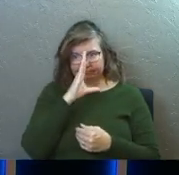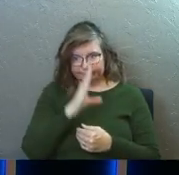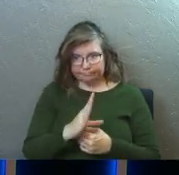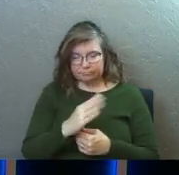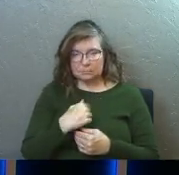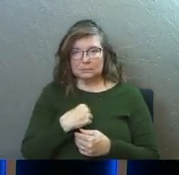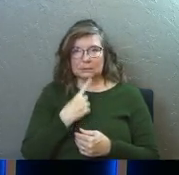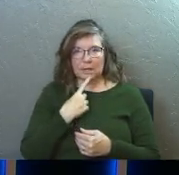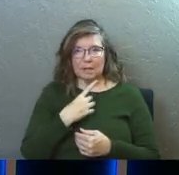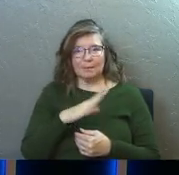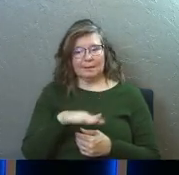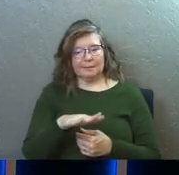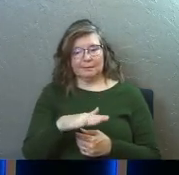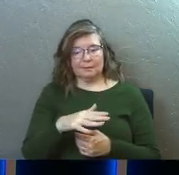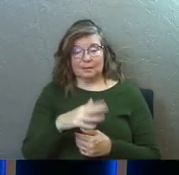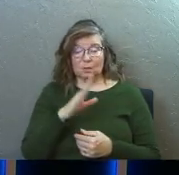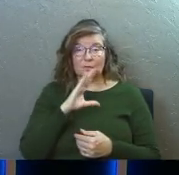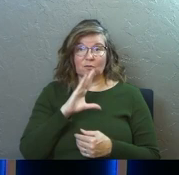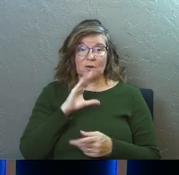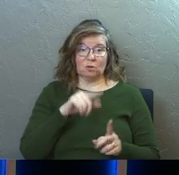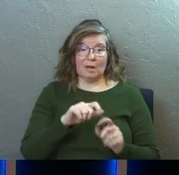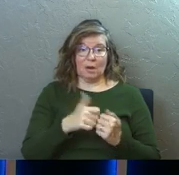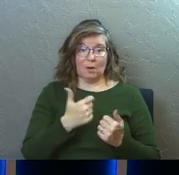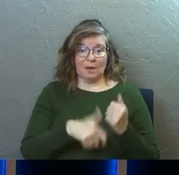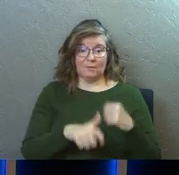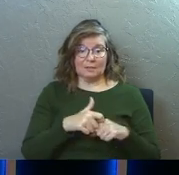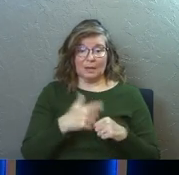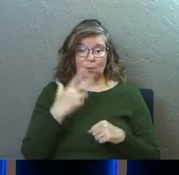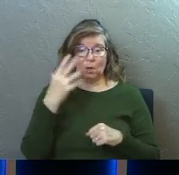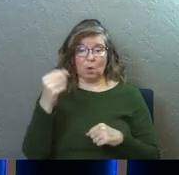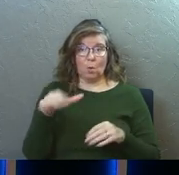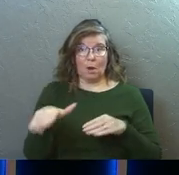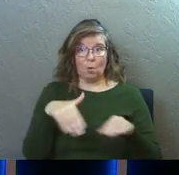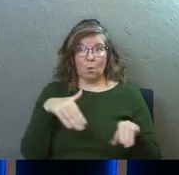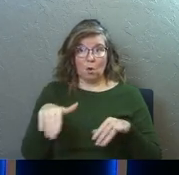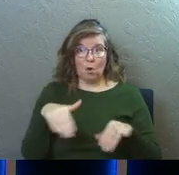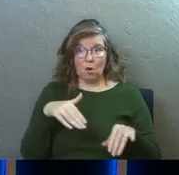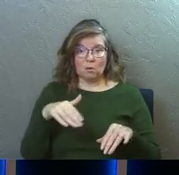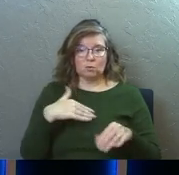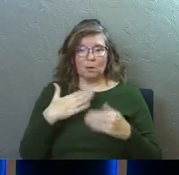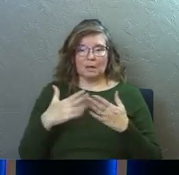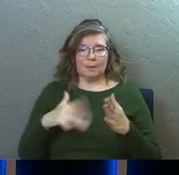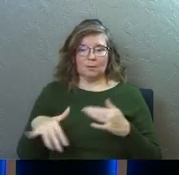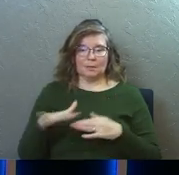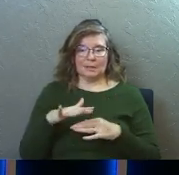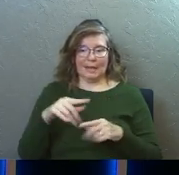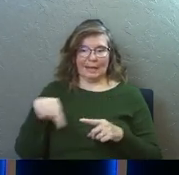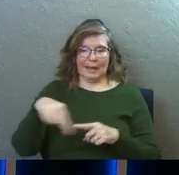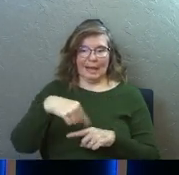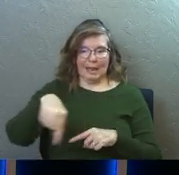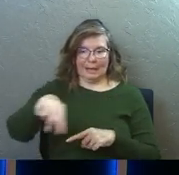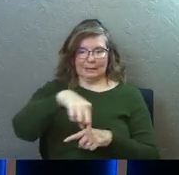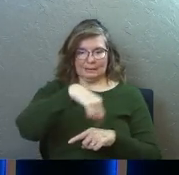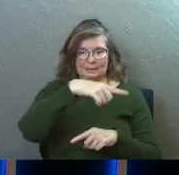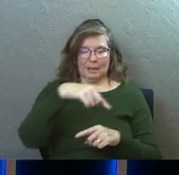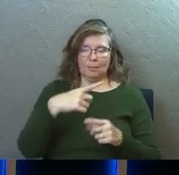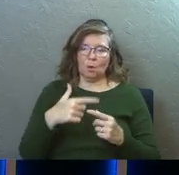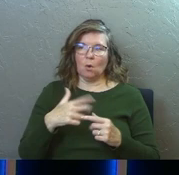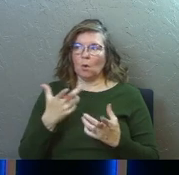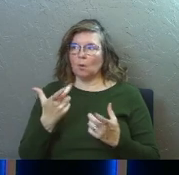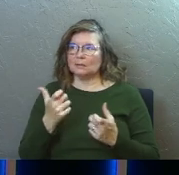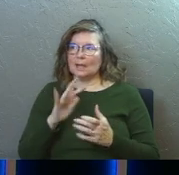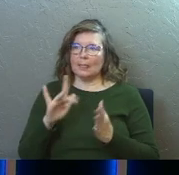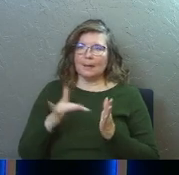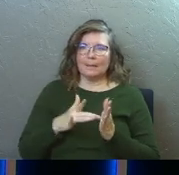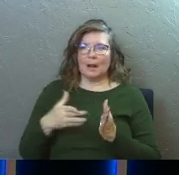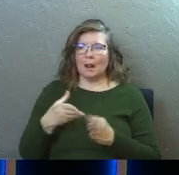me that it was, you it's frustrating her how every time we go on a walk, so our neighborhood's like a figure eight, every time we go on a walk, I'm always like, oh,